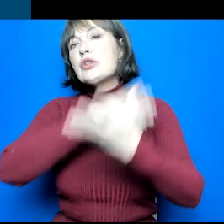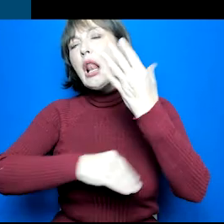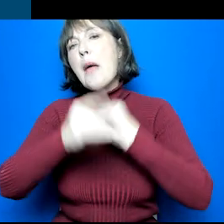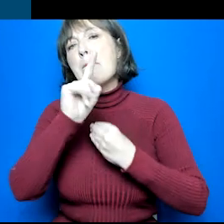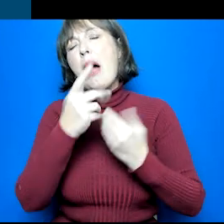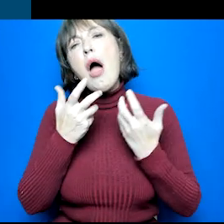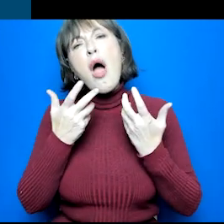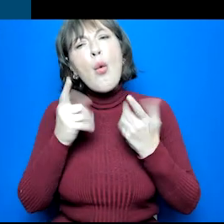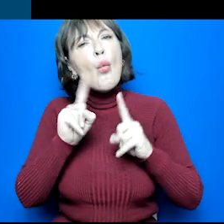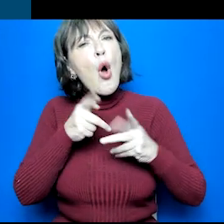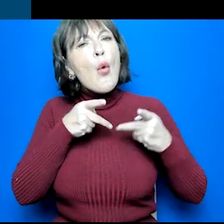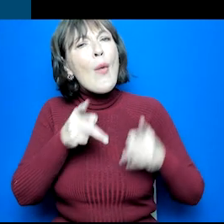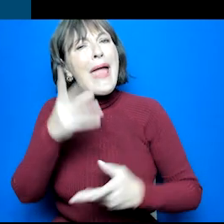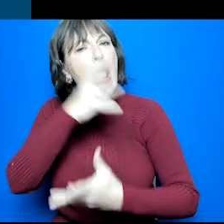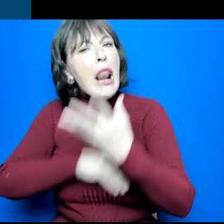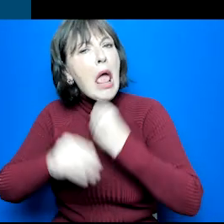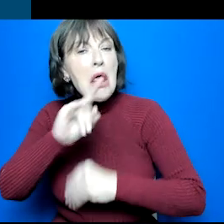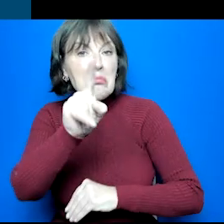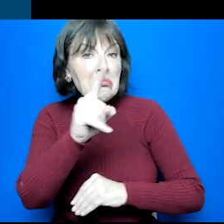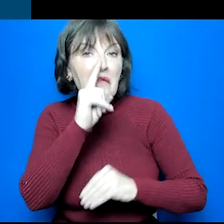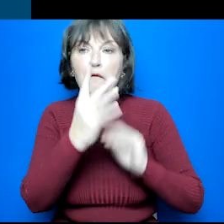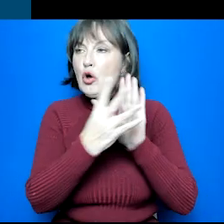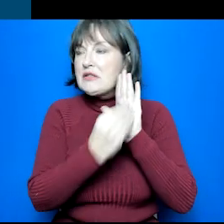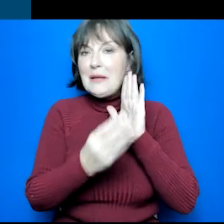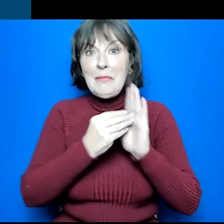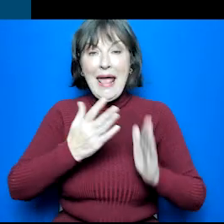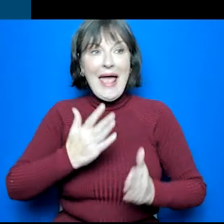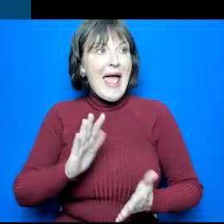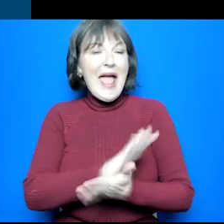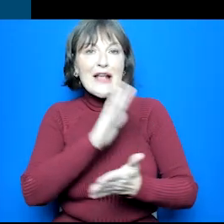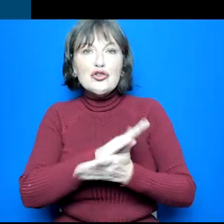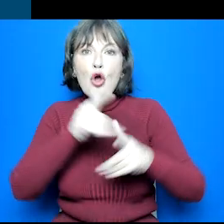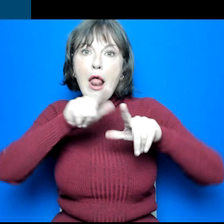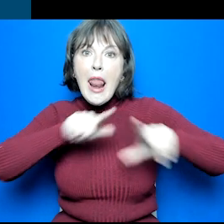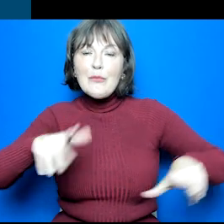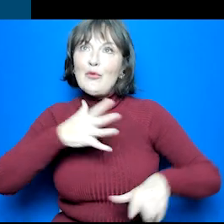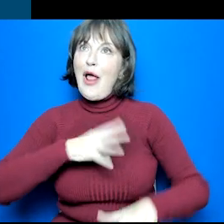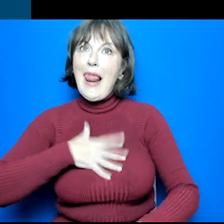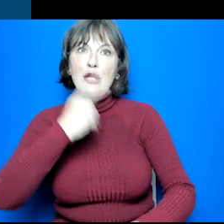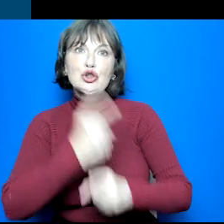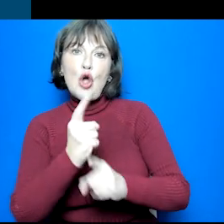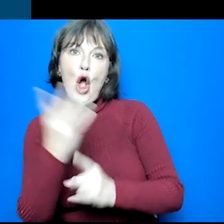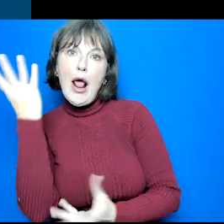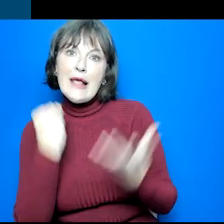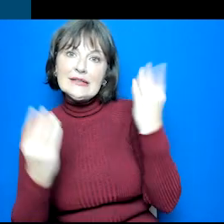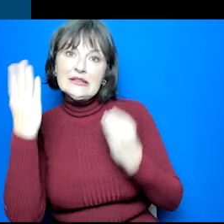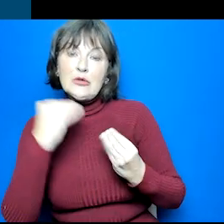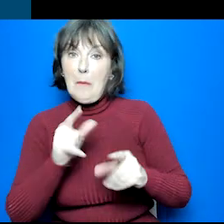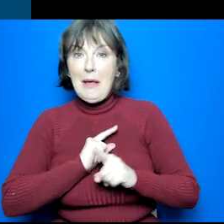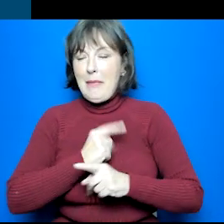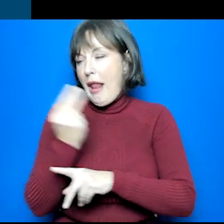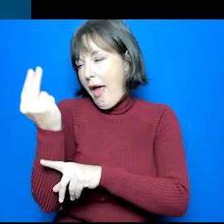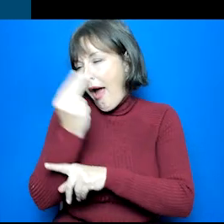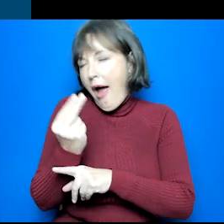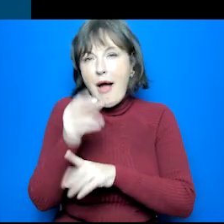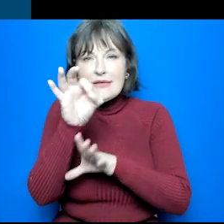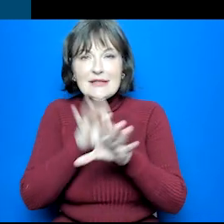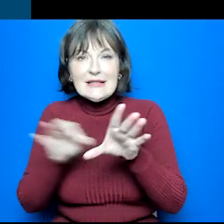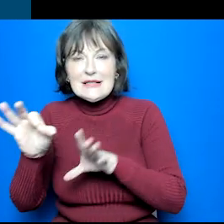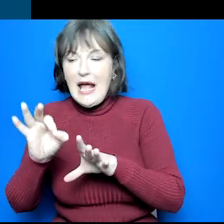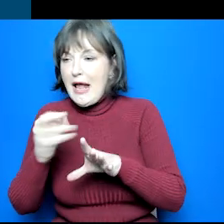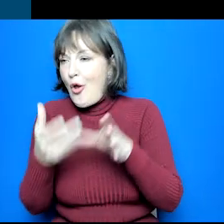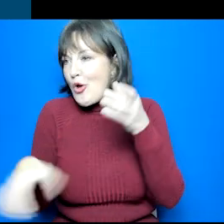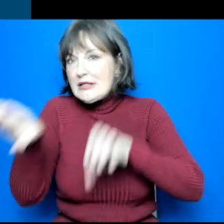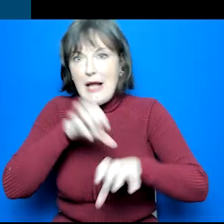but how they like to learn. For example they may enjoy languages because they get to talk and listen or they may enjoy art and design or science